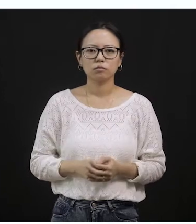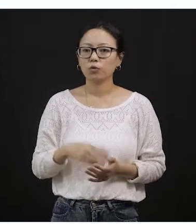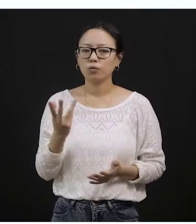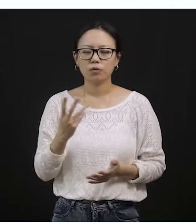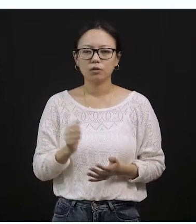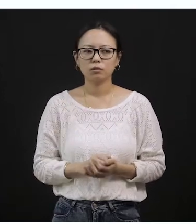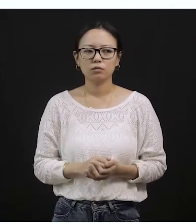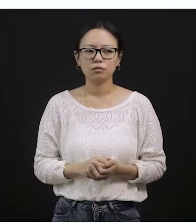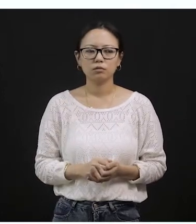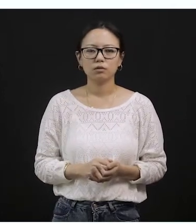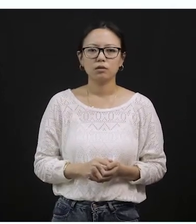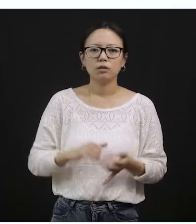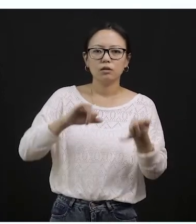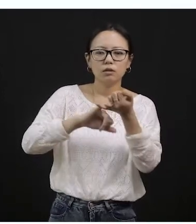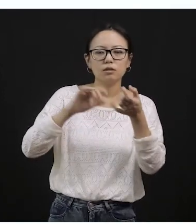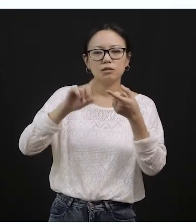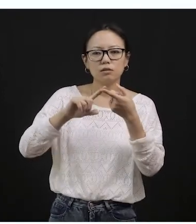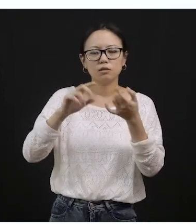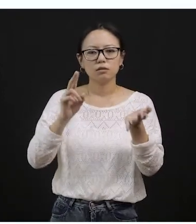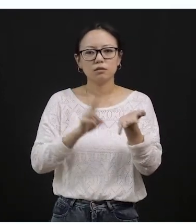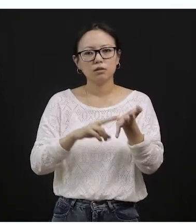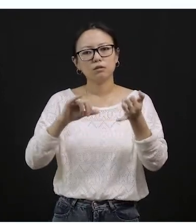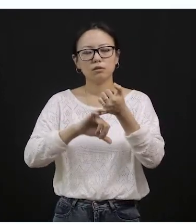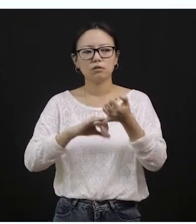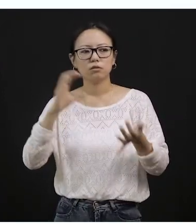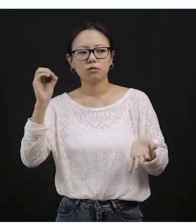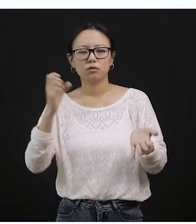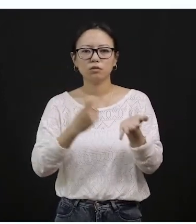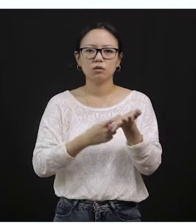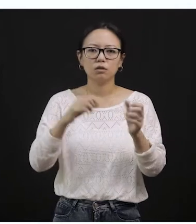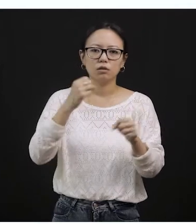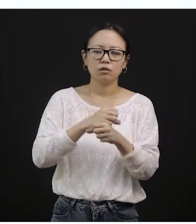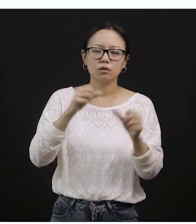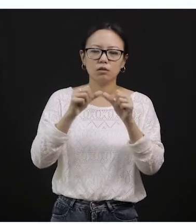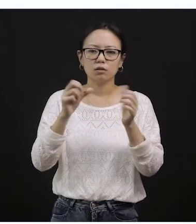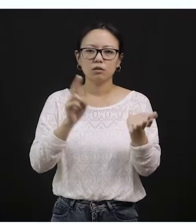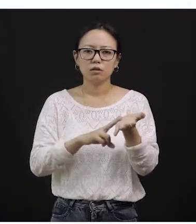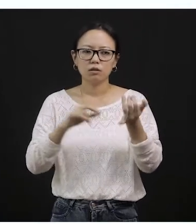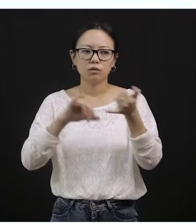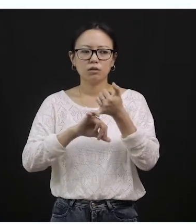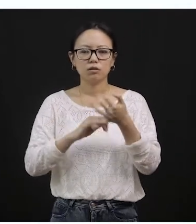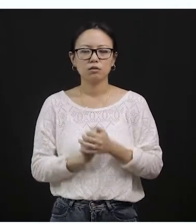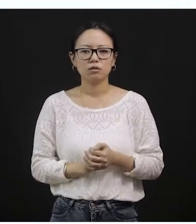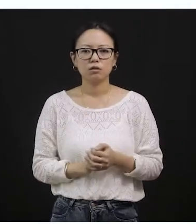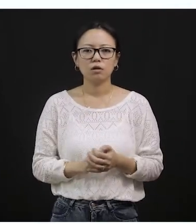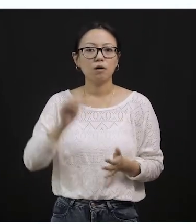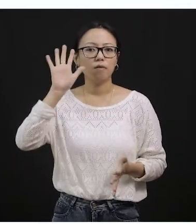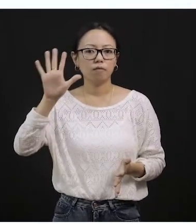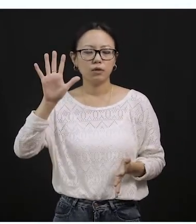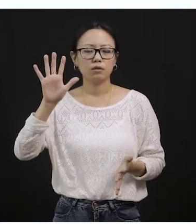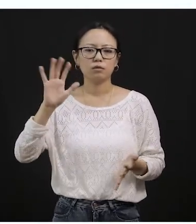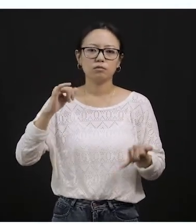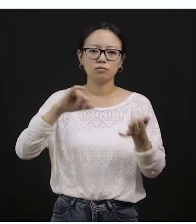There are five sense organs. That is eyes, nose, ears, dung, and skin. So